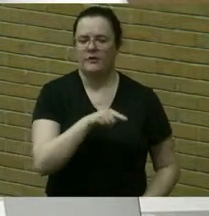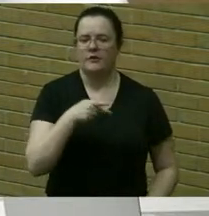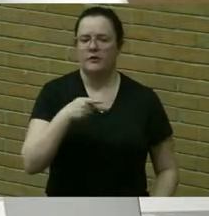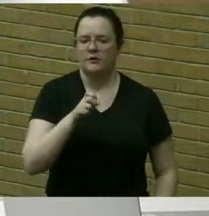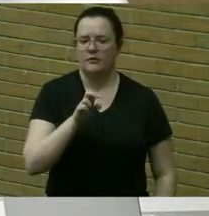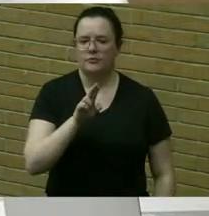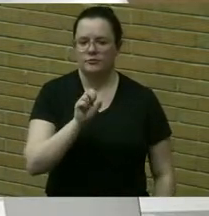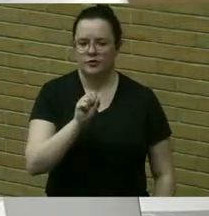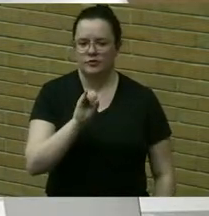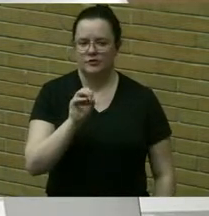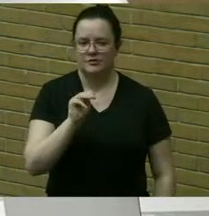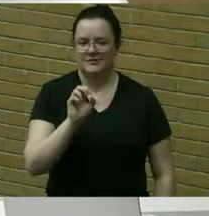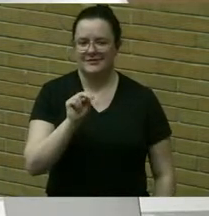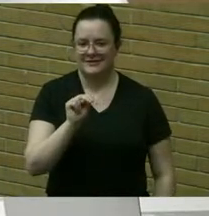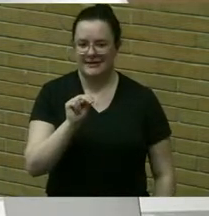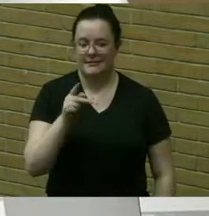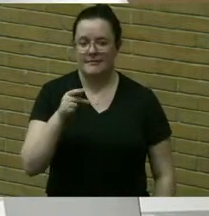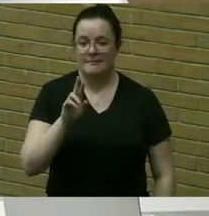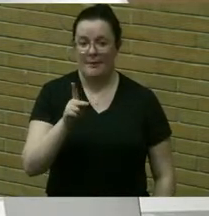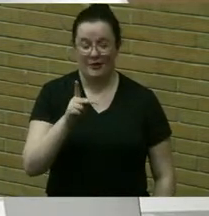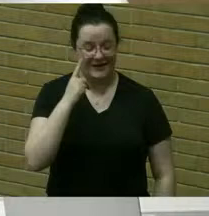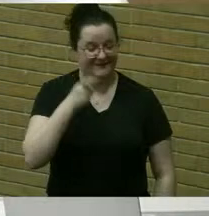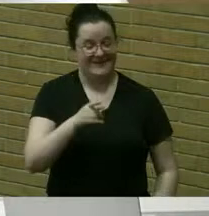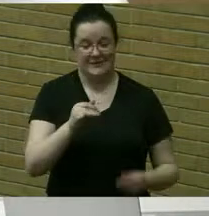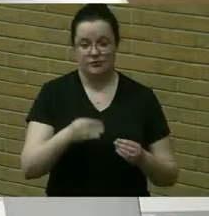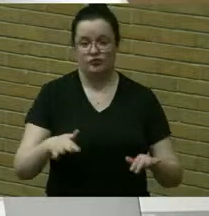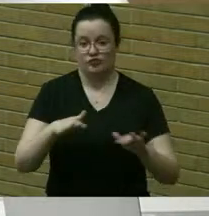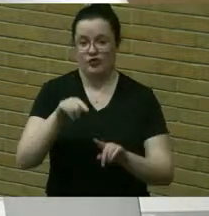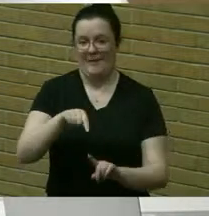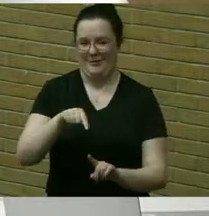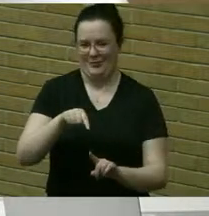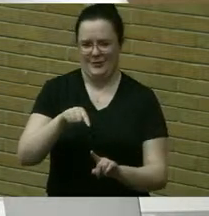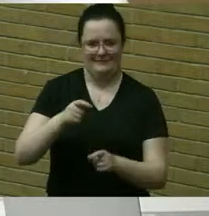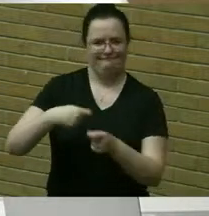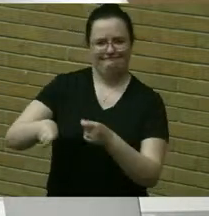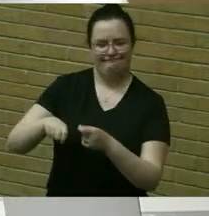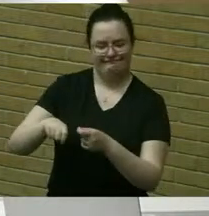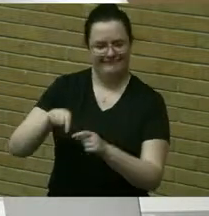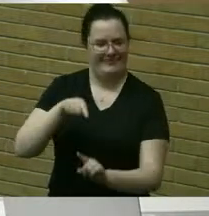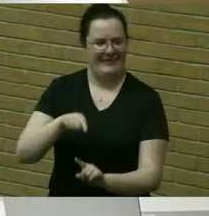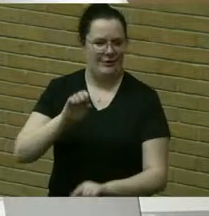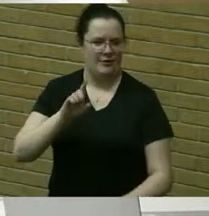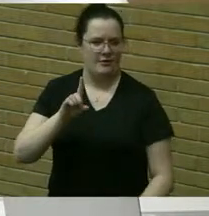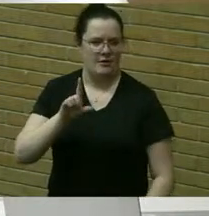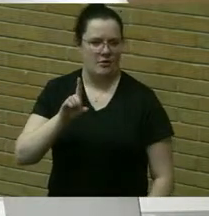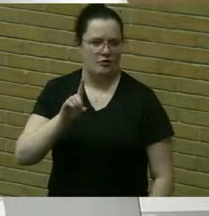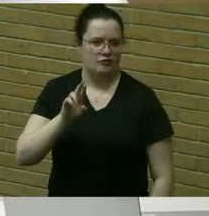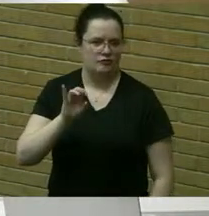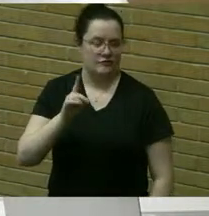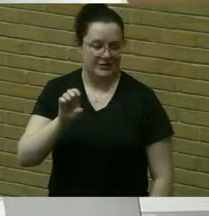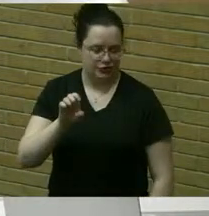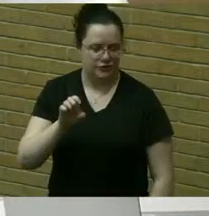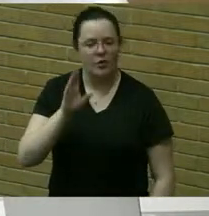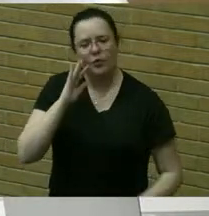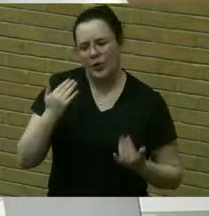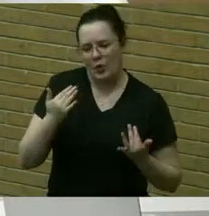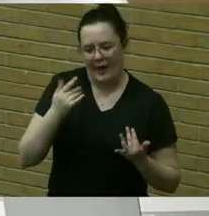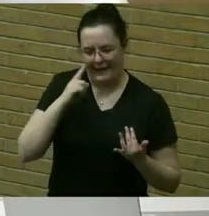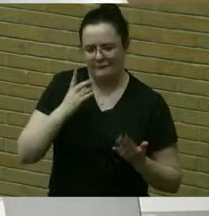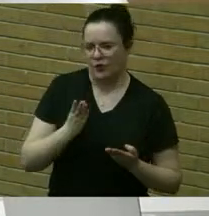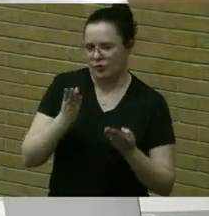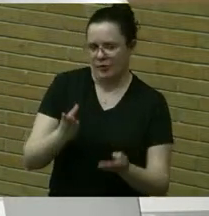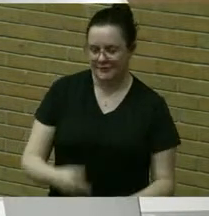ownership of the property at the end of eldridge we will await a specific proposal from interested parties